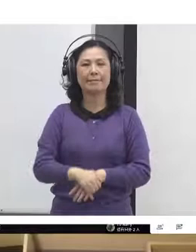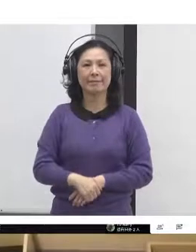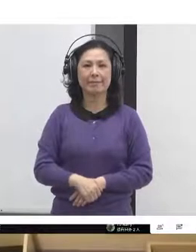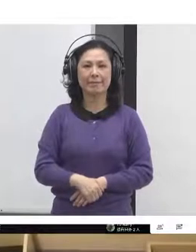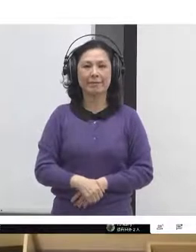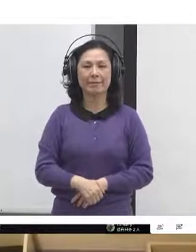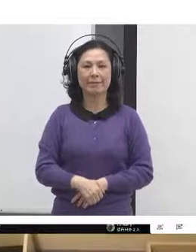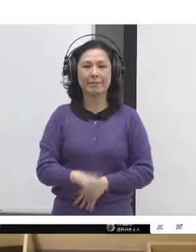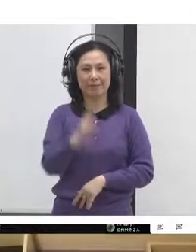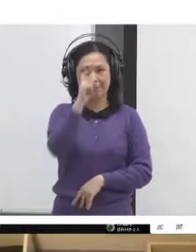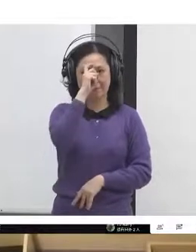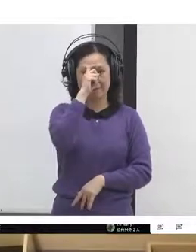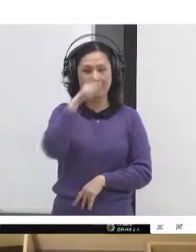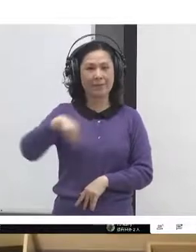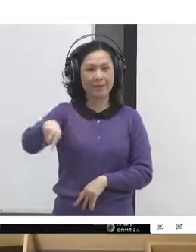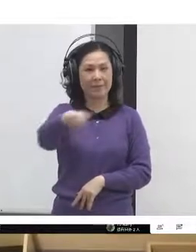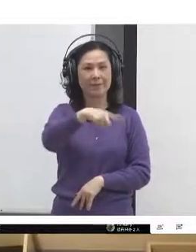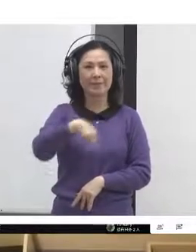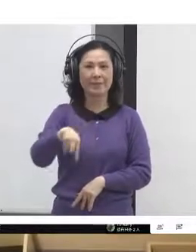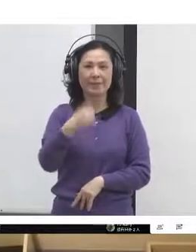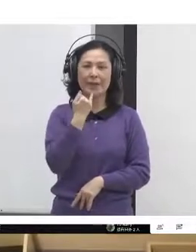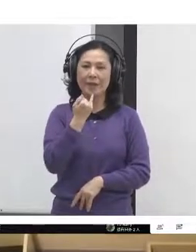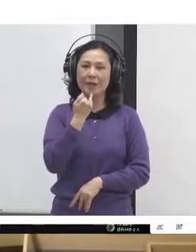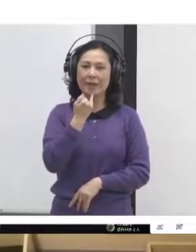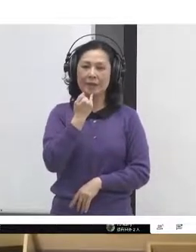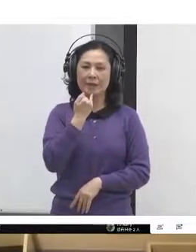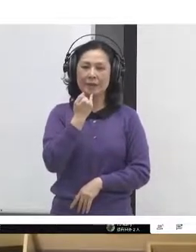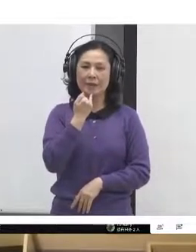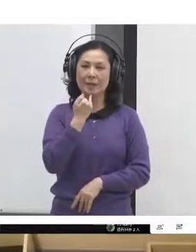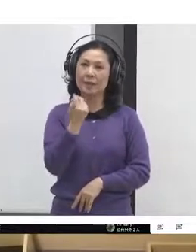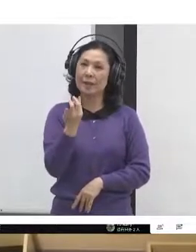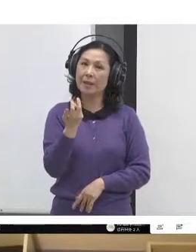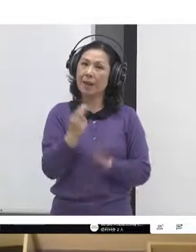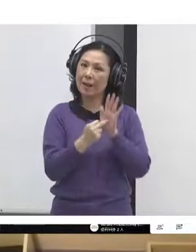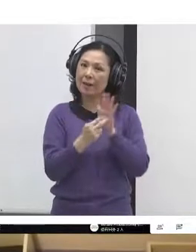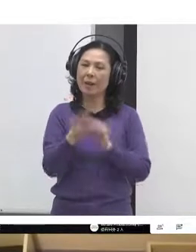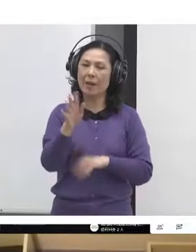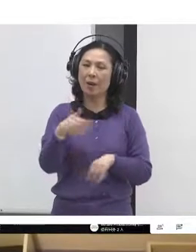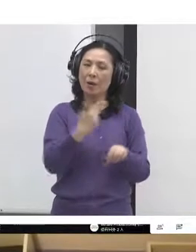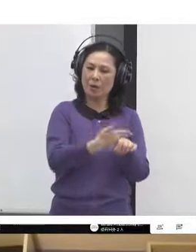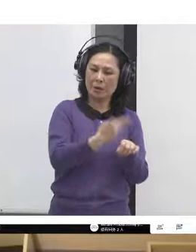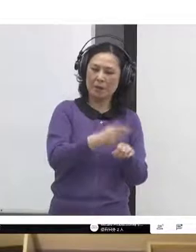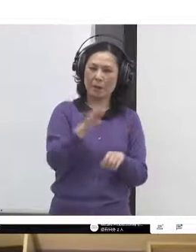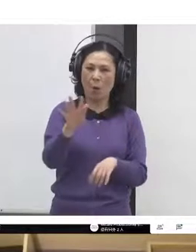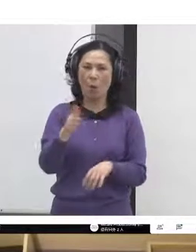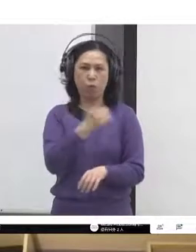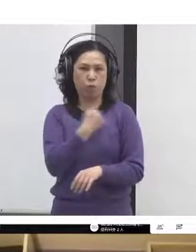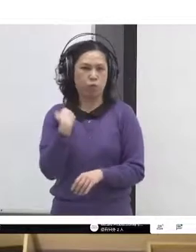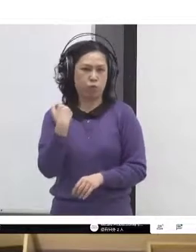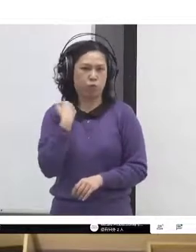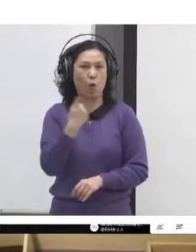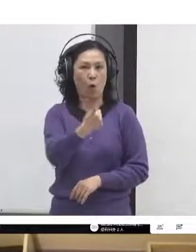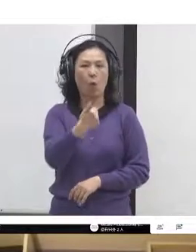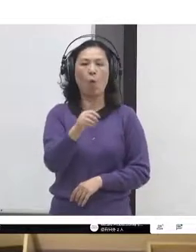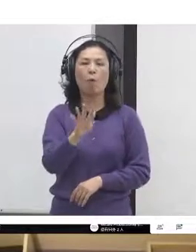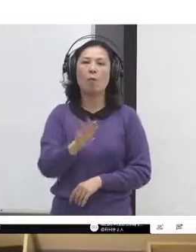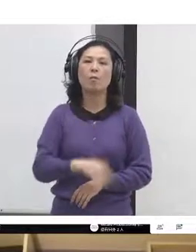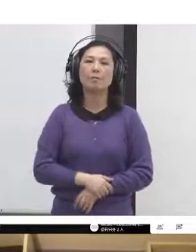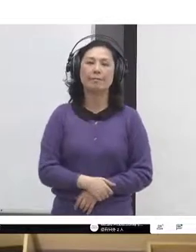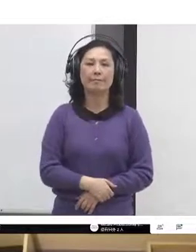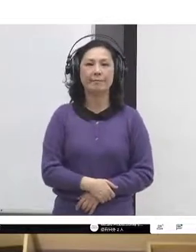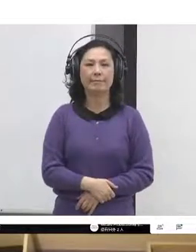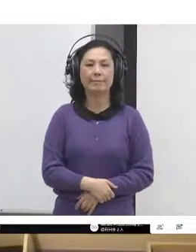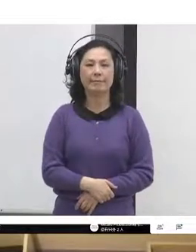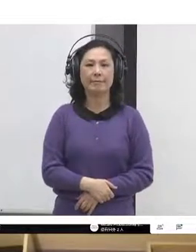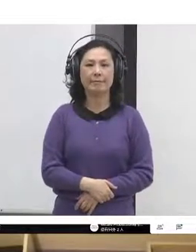capabilities that I was describing was required. And the format that we came up with, which seems to work quite well, is